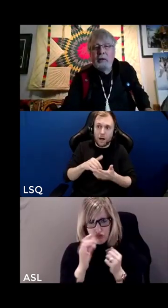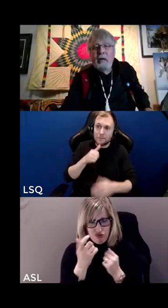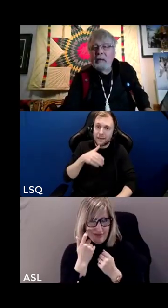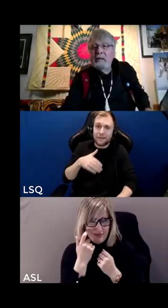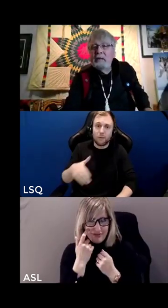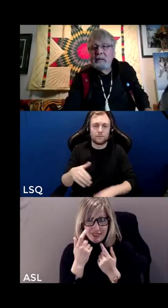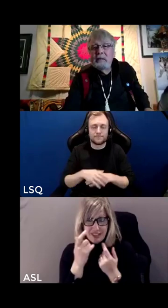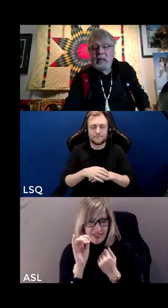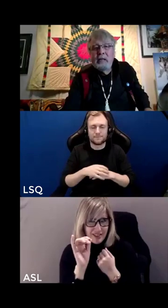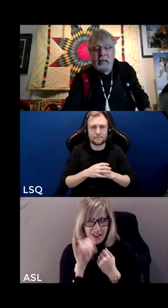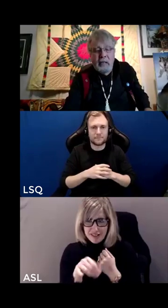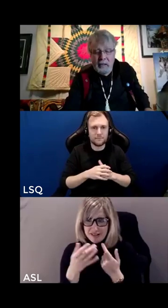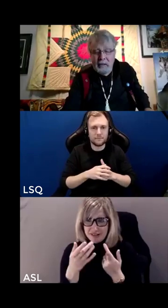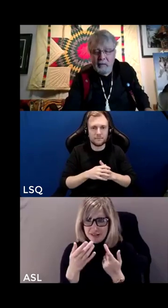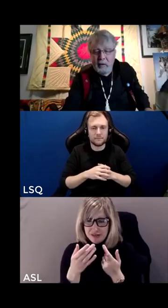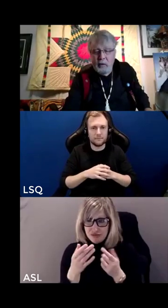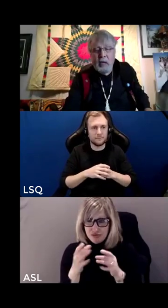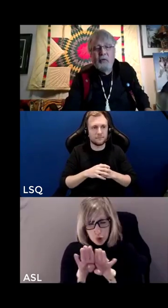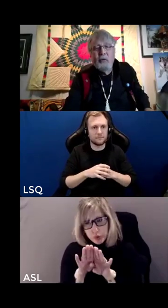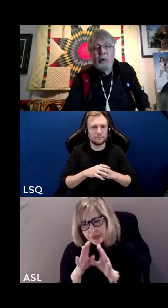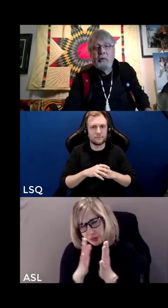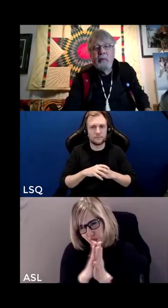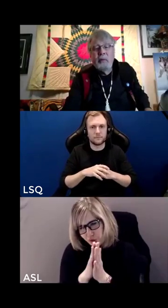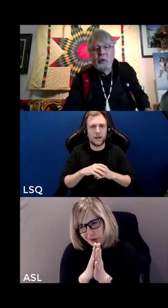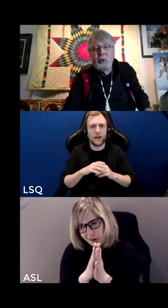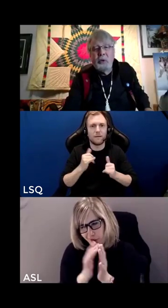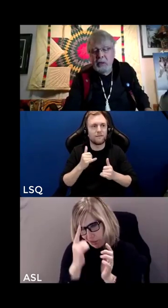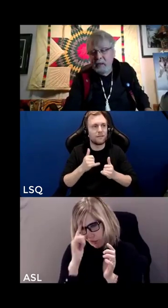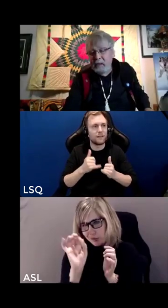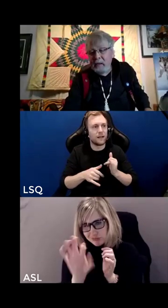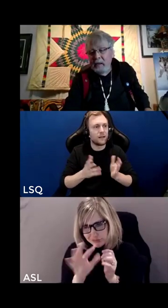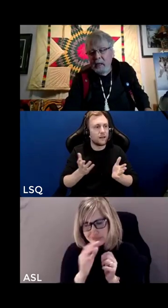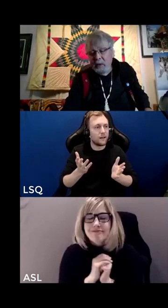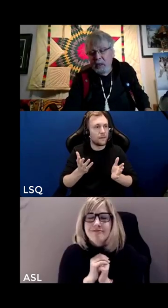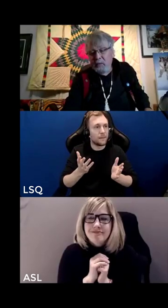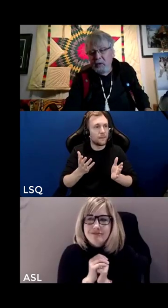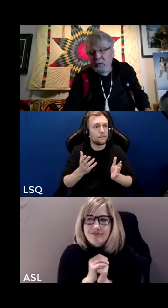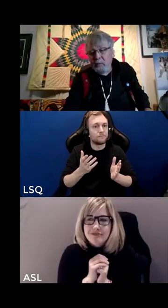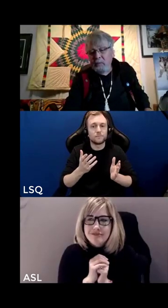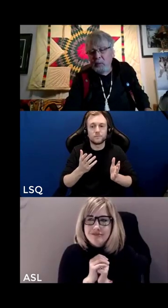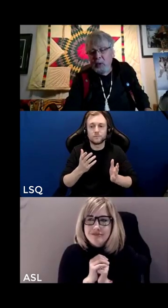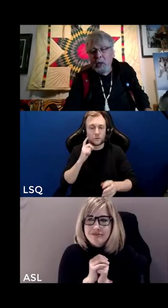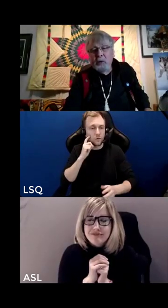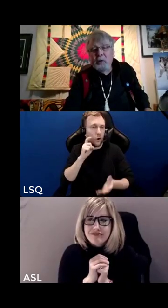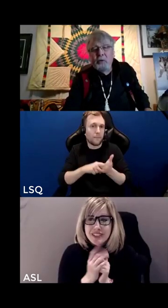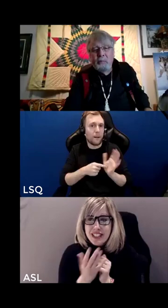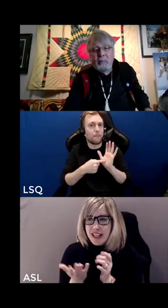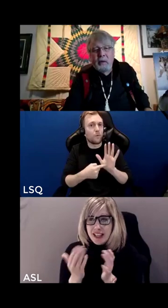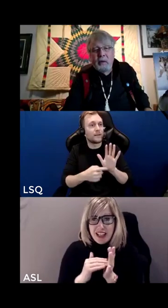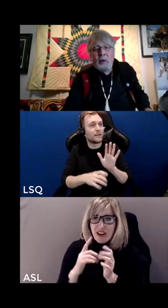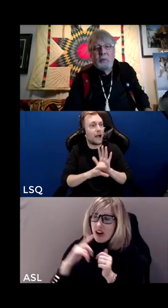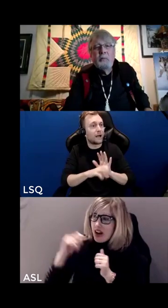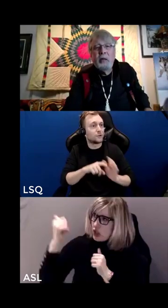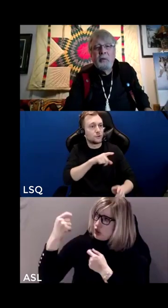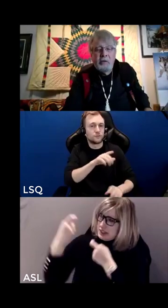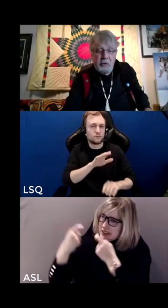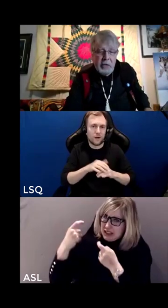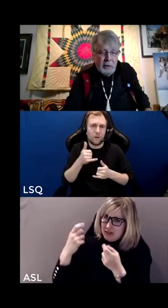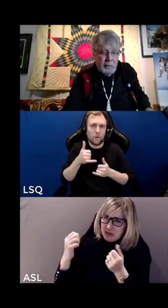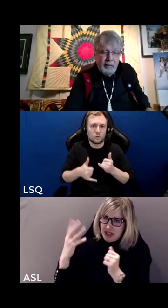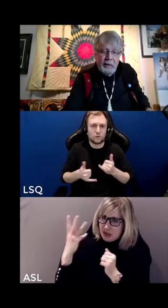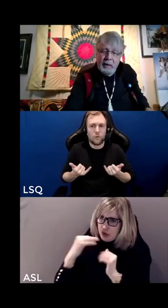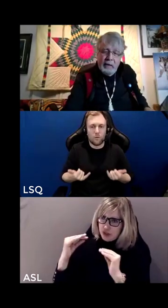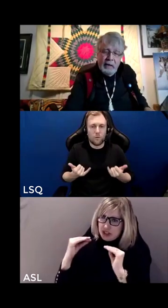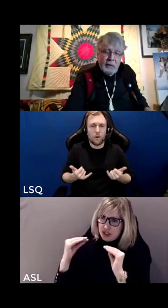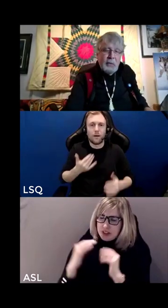closing thought that i think you know comes forward from our children and i've been gifted from from our our elders oh miigwetch